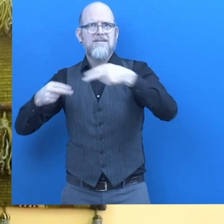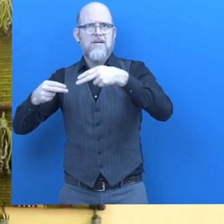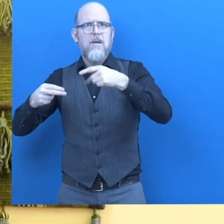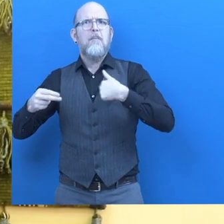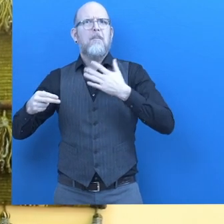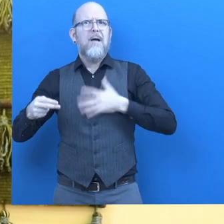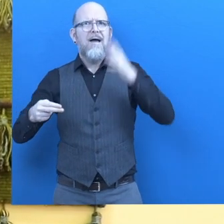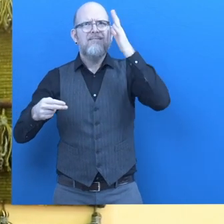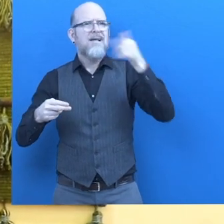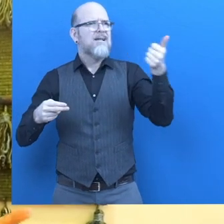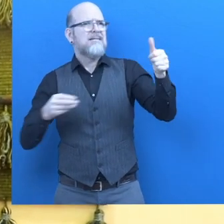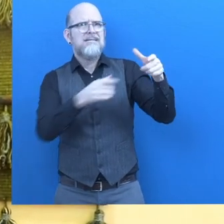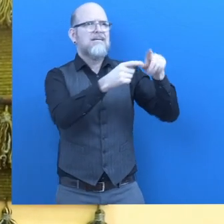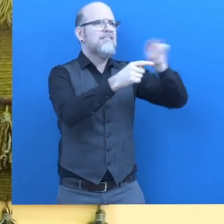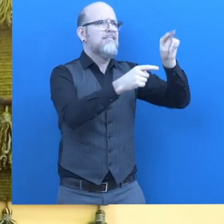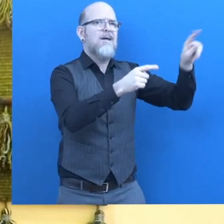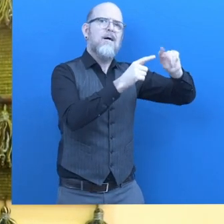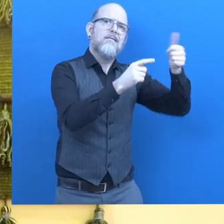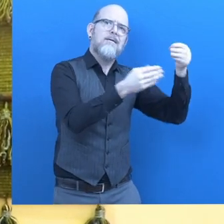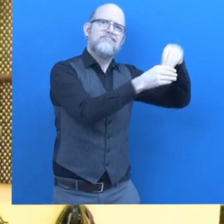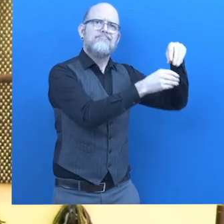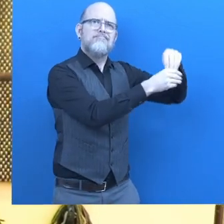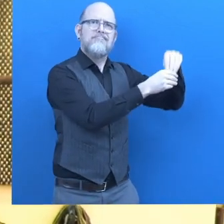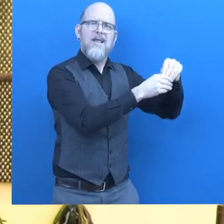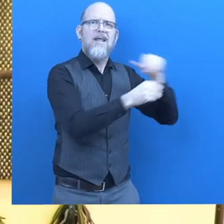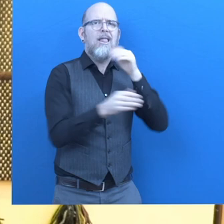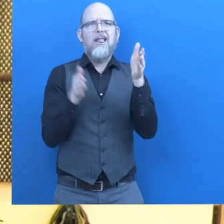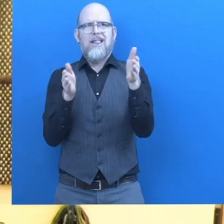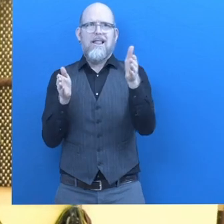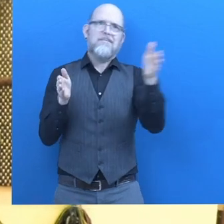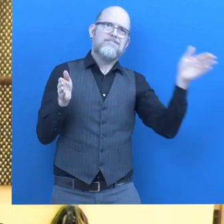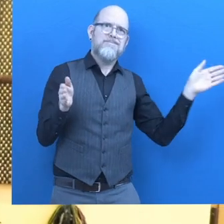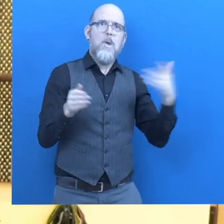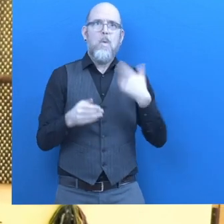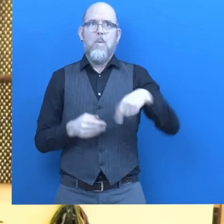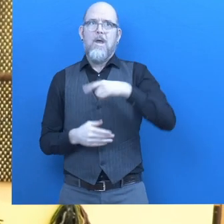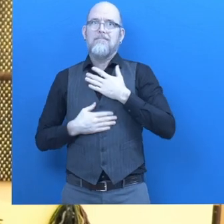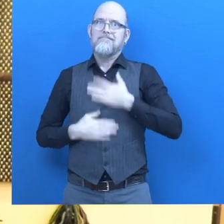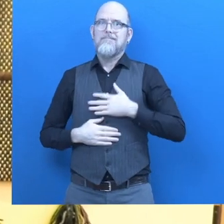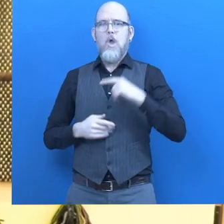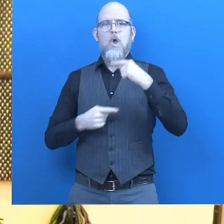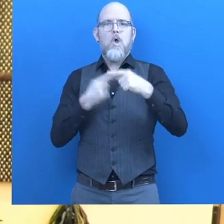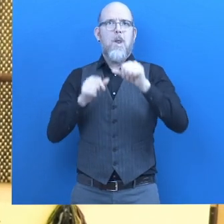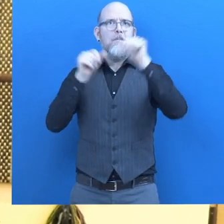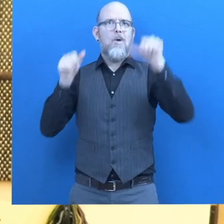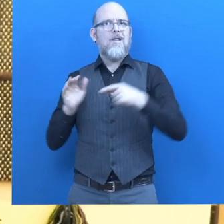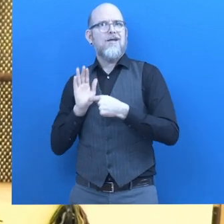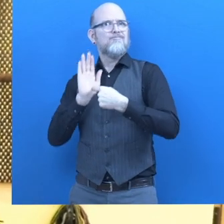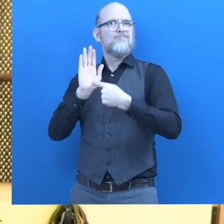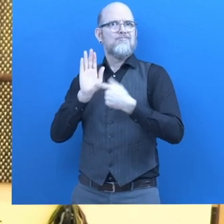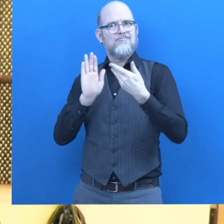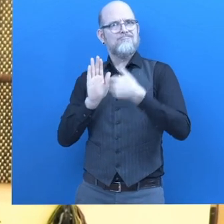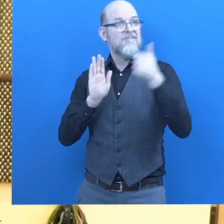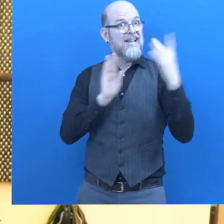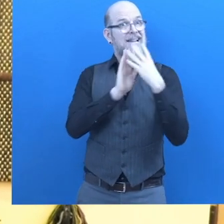expand this to include a variety of more work sectors. We also strive to become a role model and to help in promoting